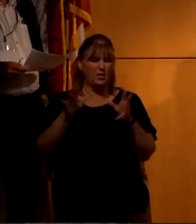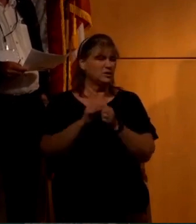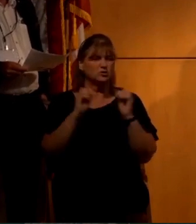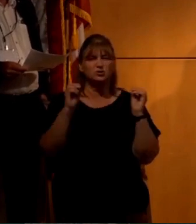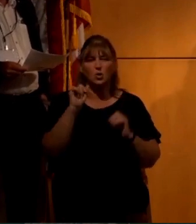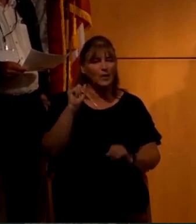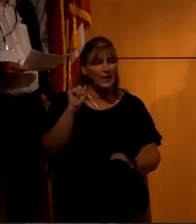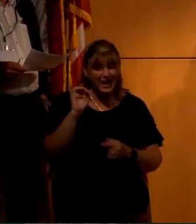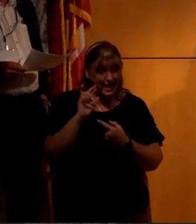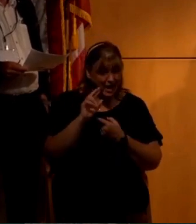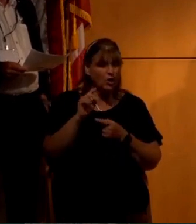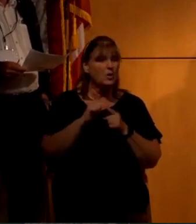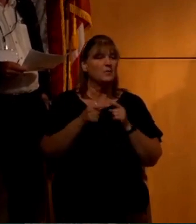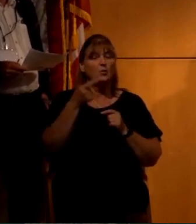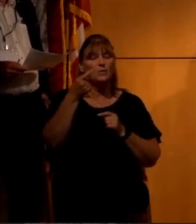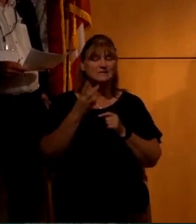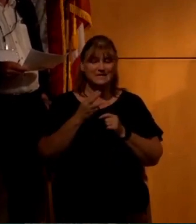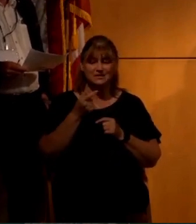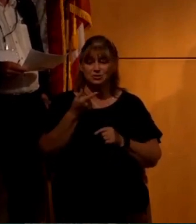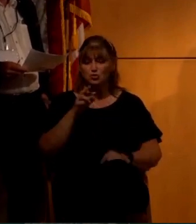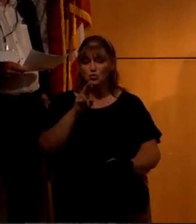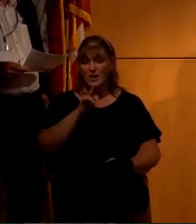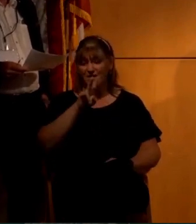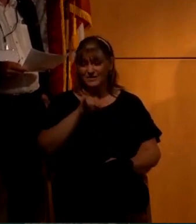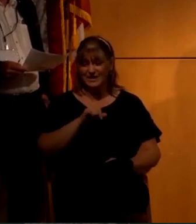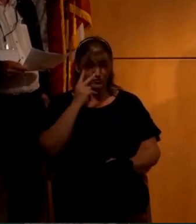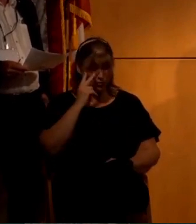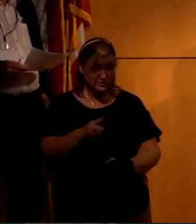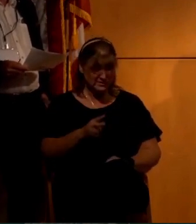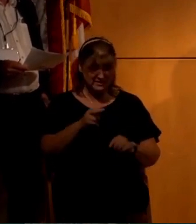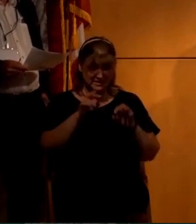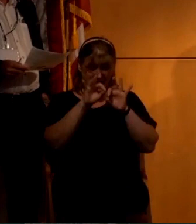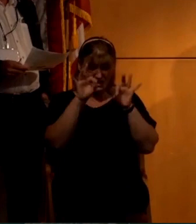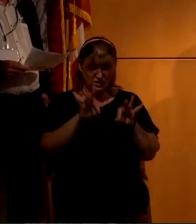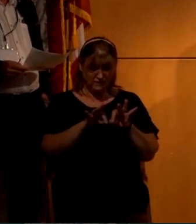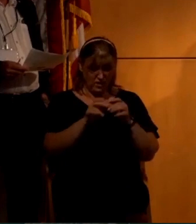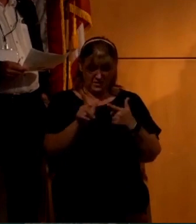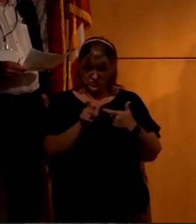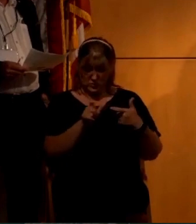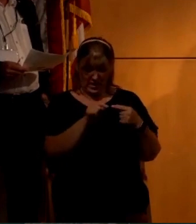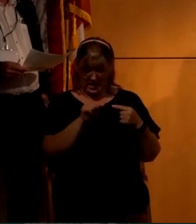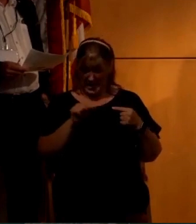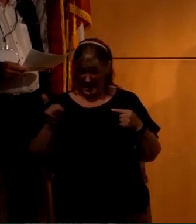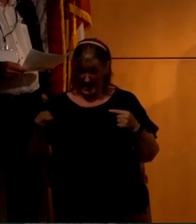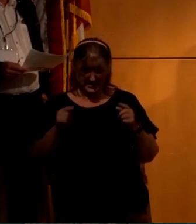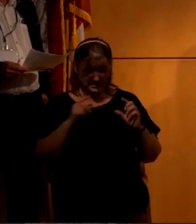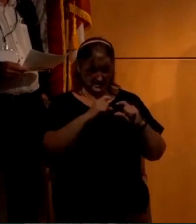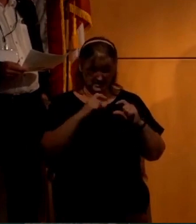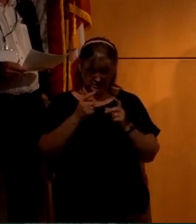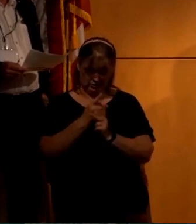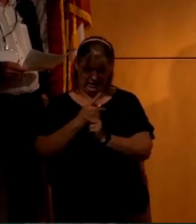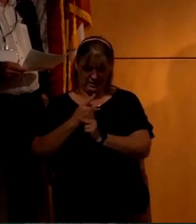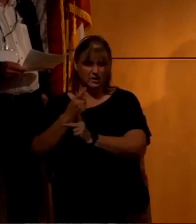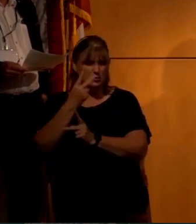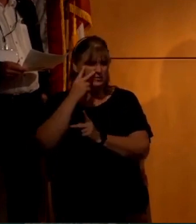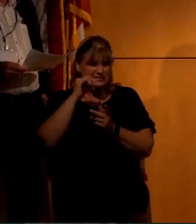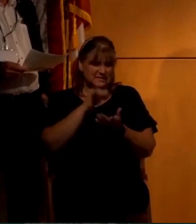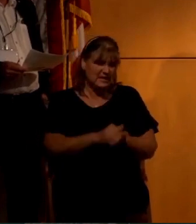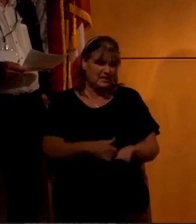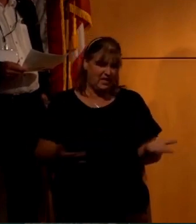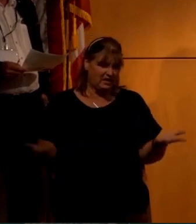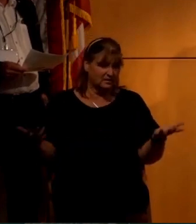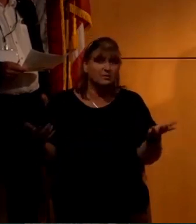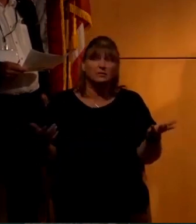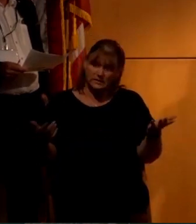air on the moon, but there's one sixth gravity. And if you actually look at the frame rate of the video or the film and calculate this, you'll, you'll see that.